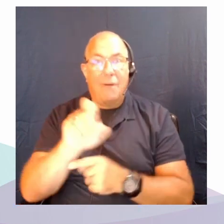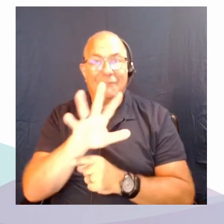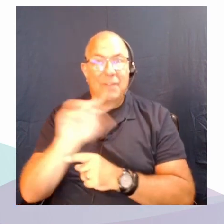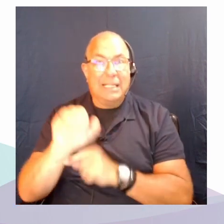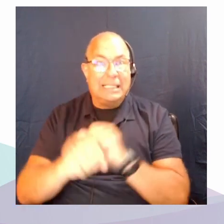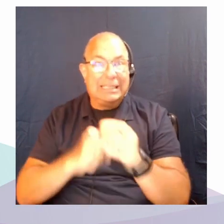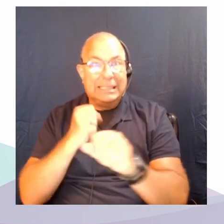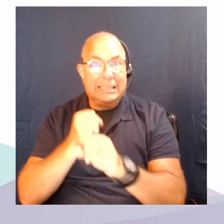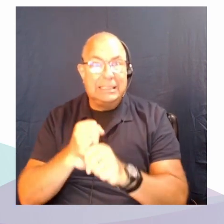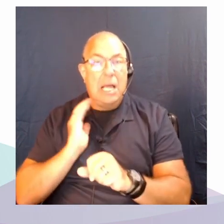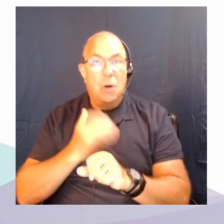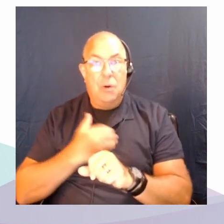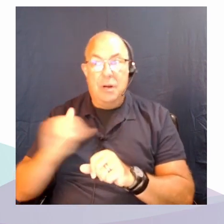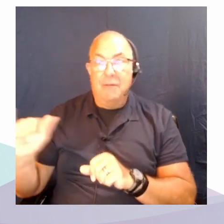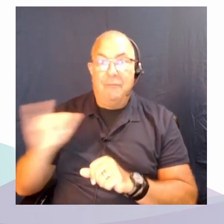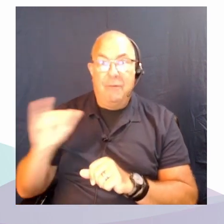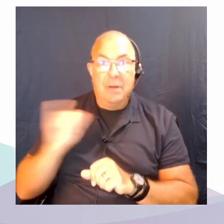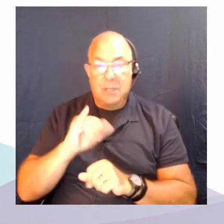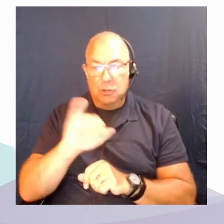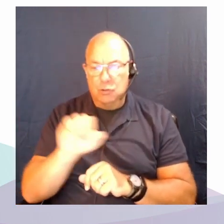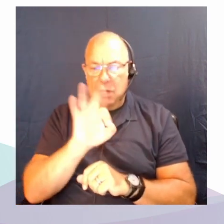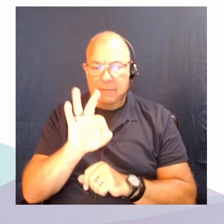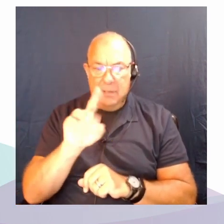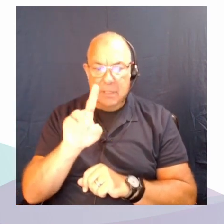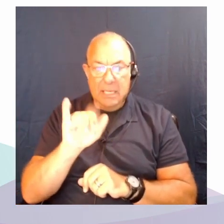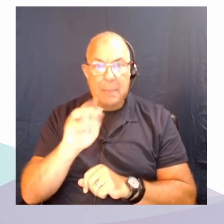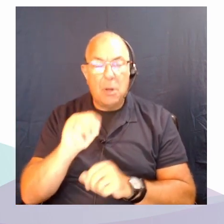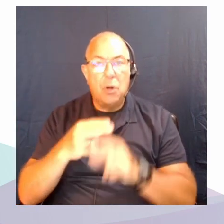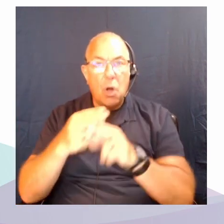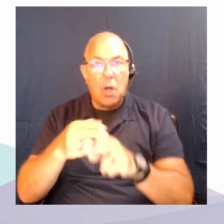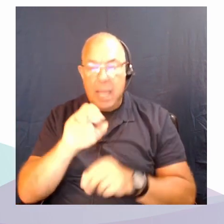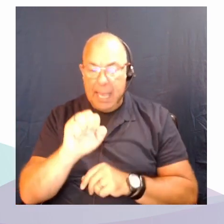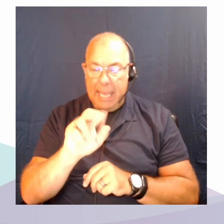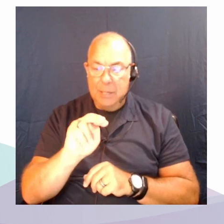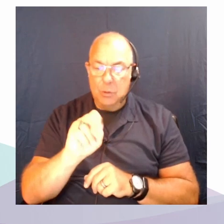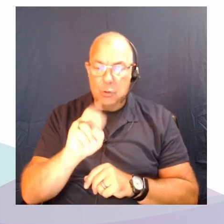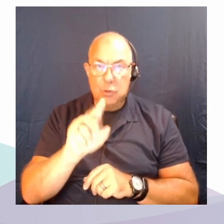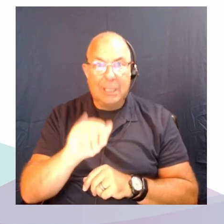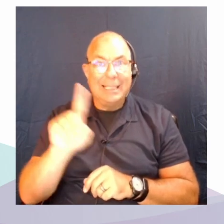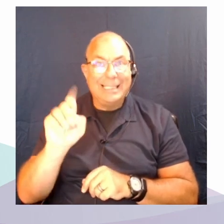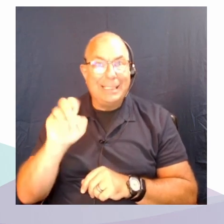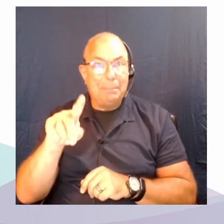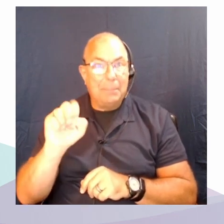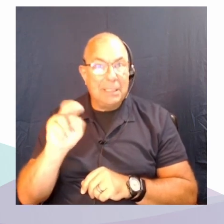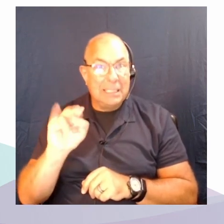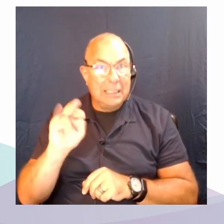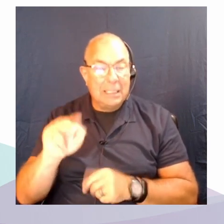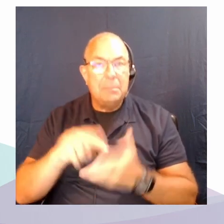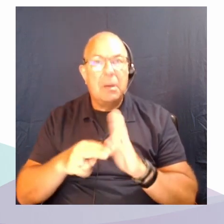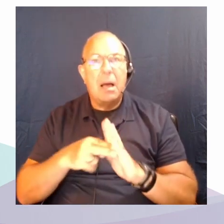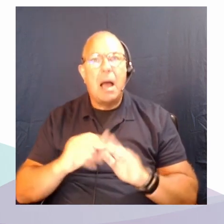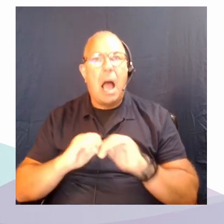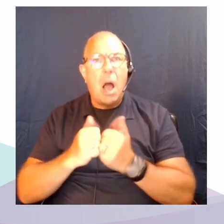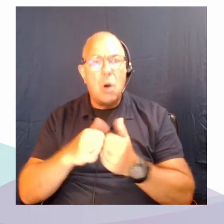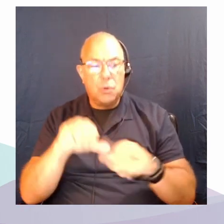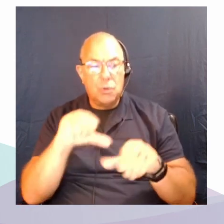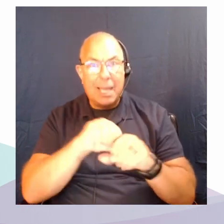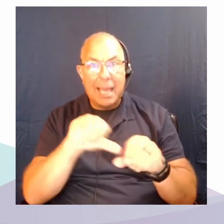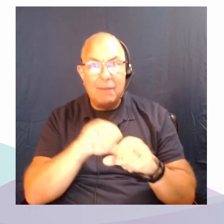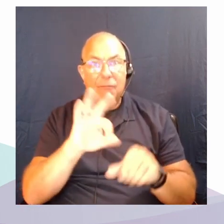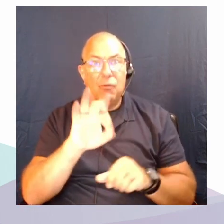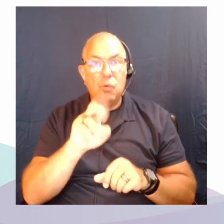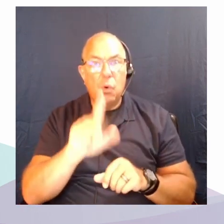Jeff Diamante, has called energy deepening, which means the way in which fossil fuels get stuck deeper and deeper